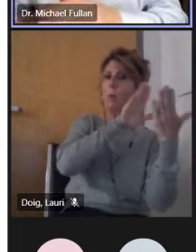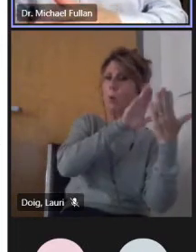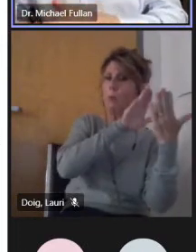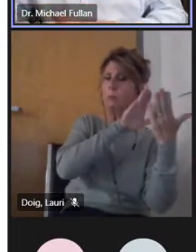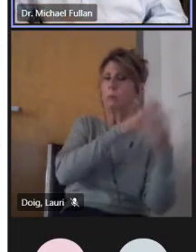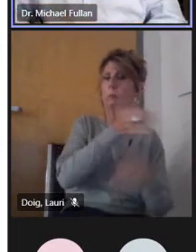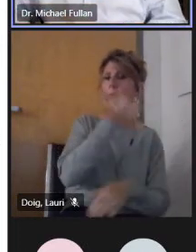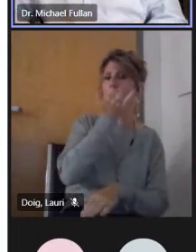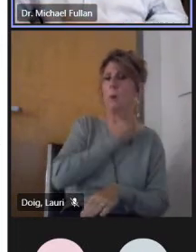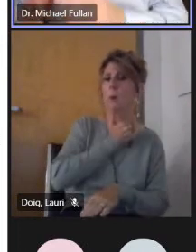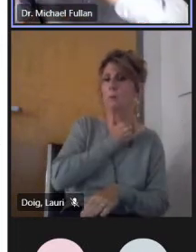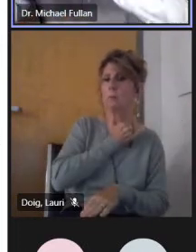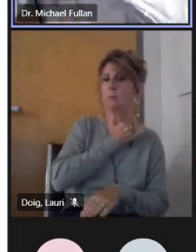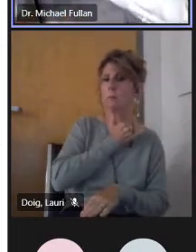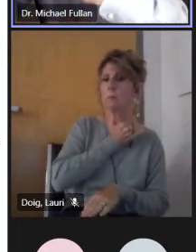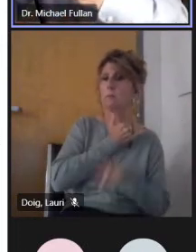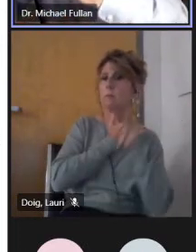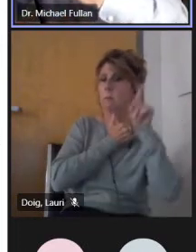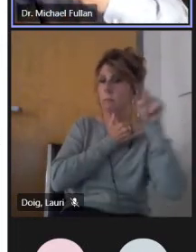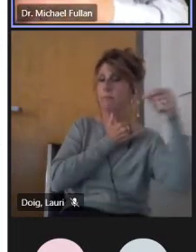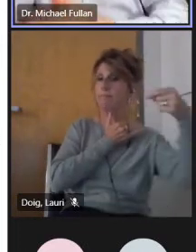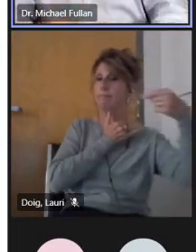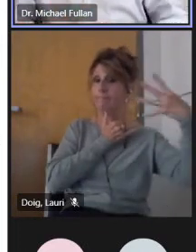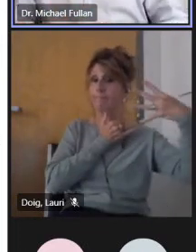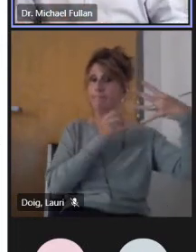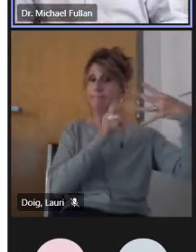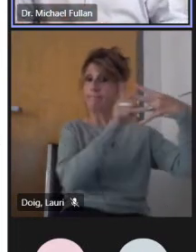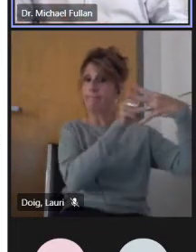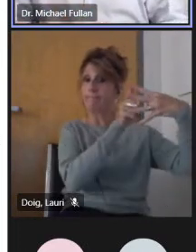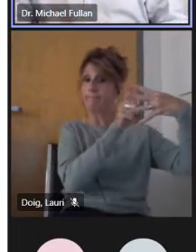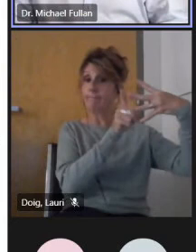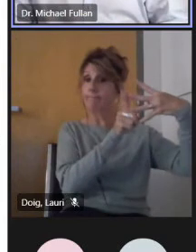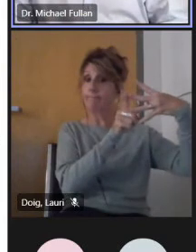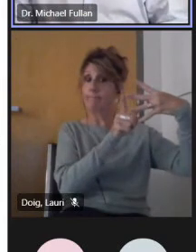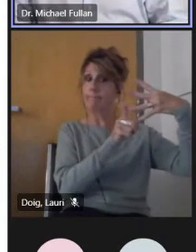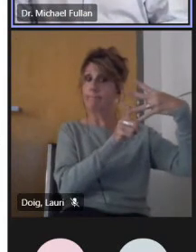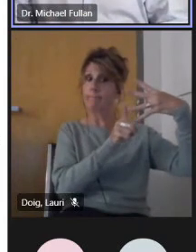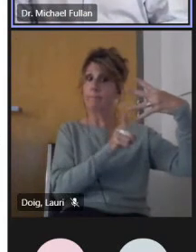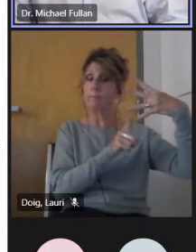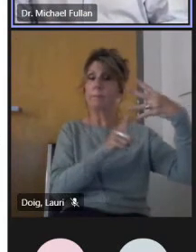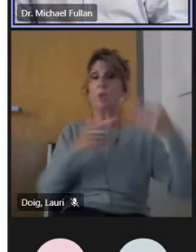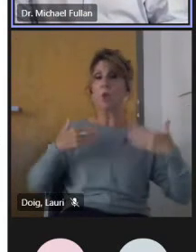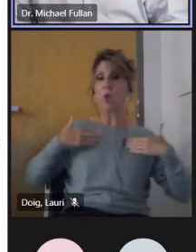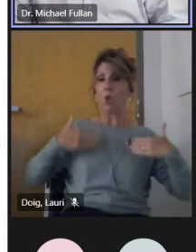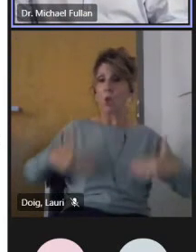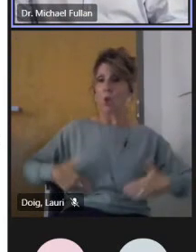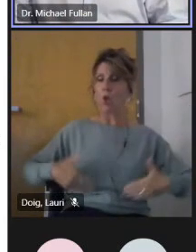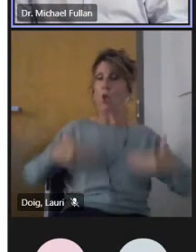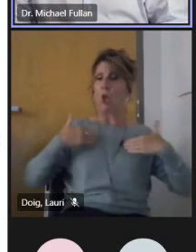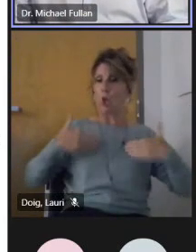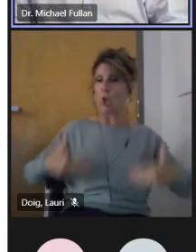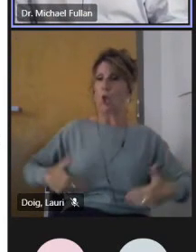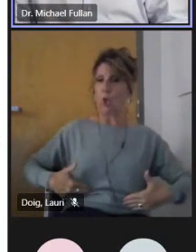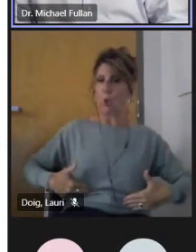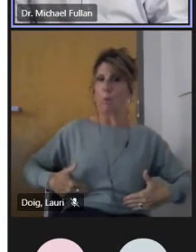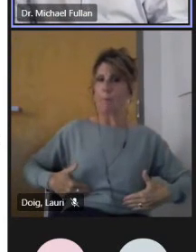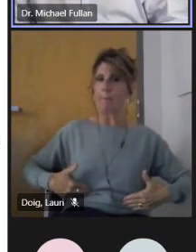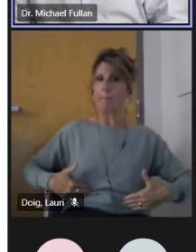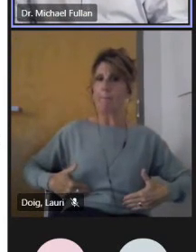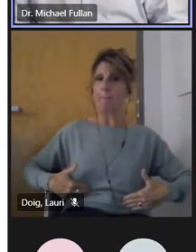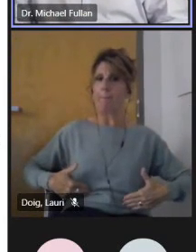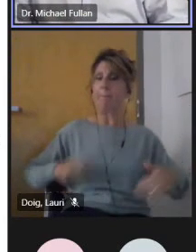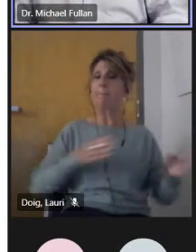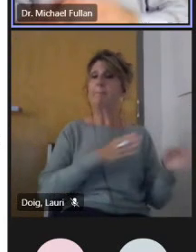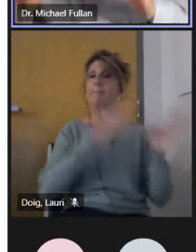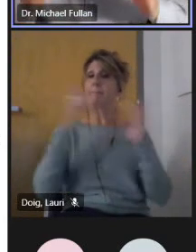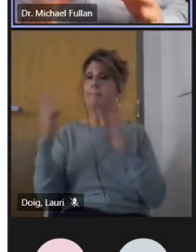leading us down the wrong path. So on the right-hand side of that diagram, you see the four things that I think have caused us to go in the wrong